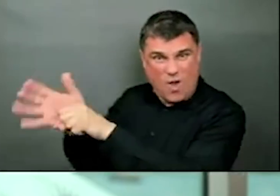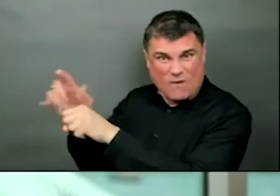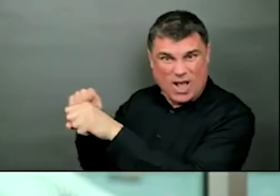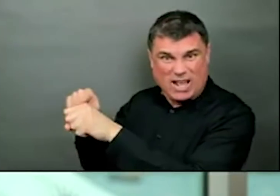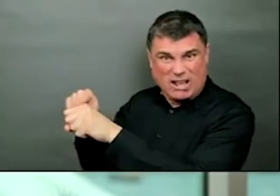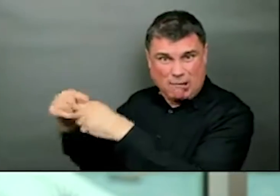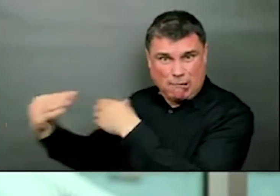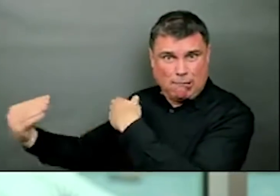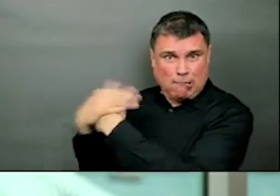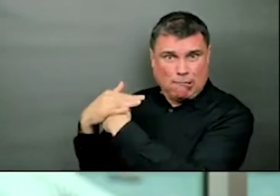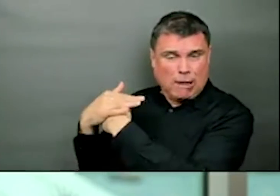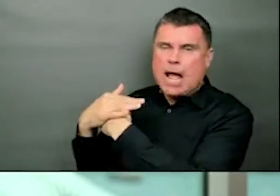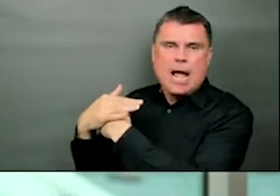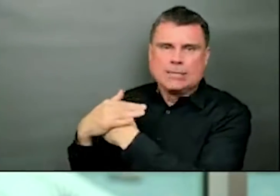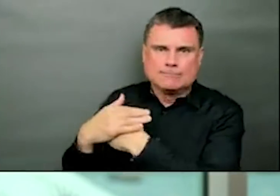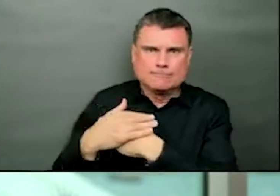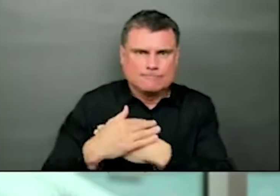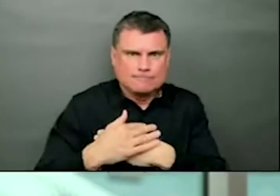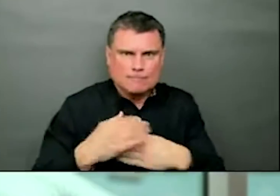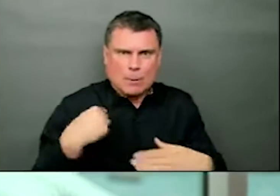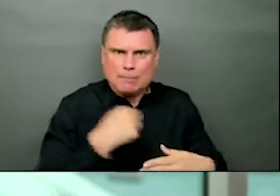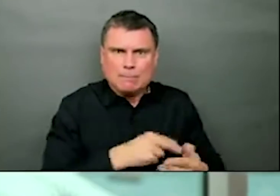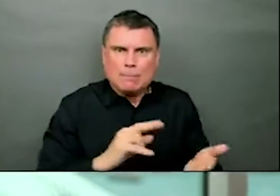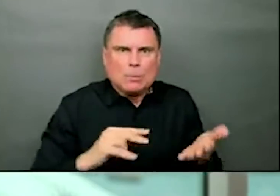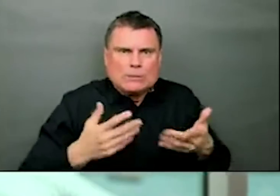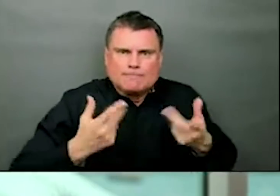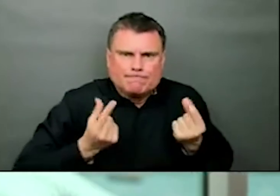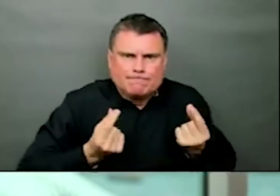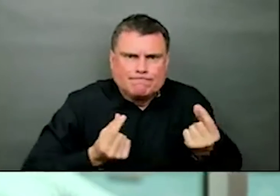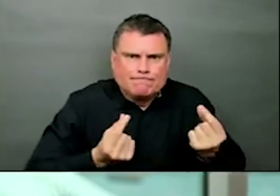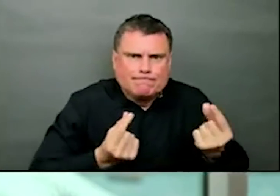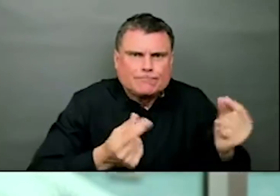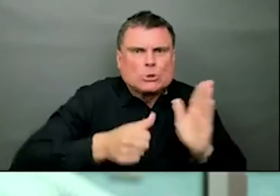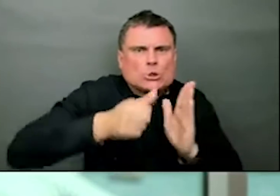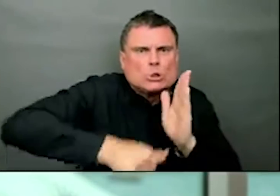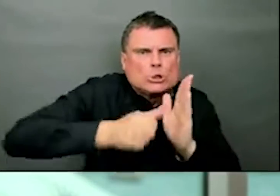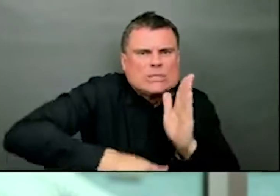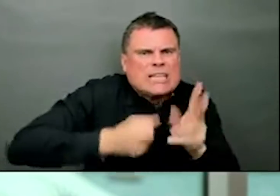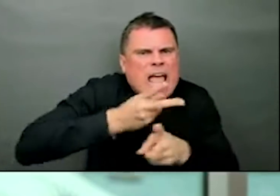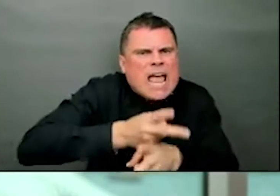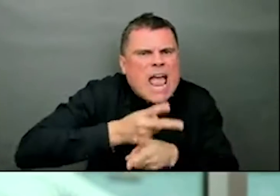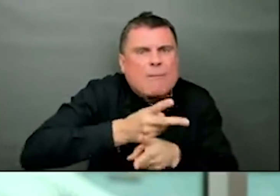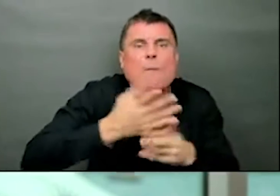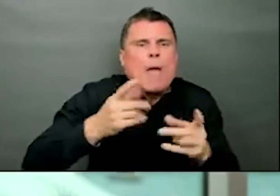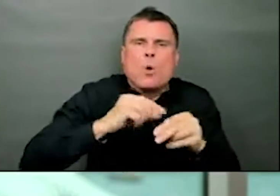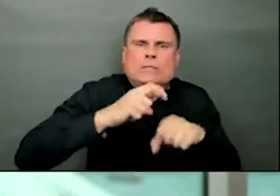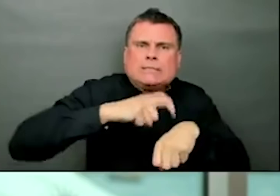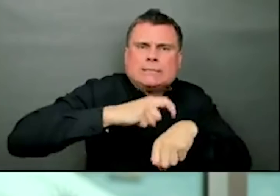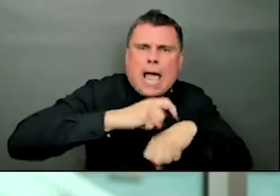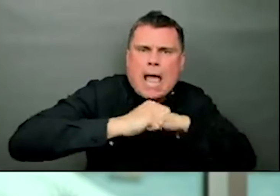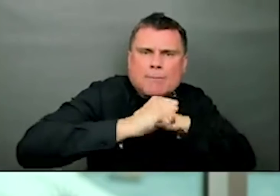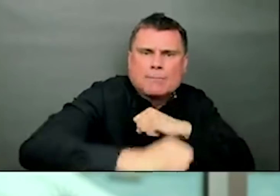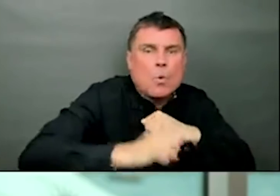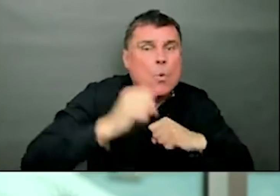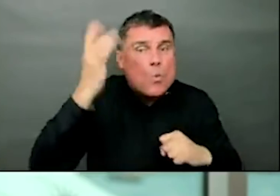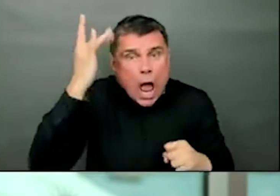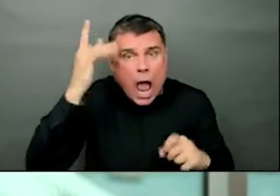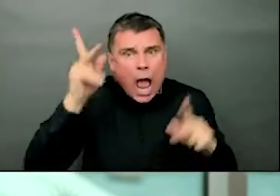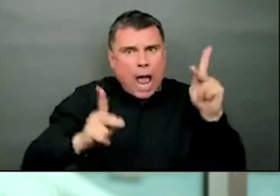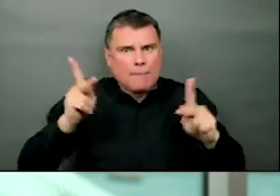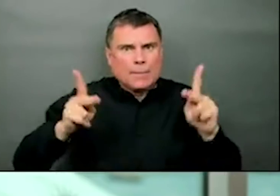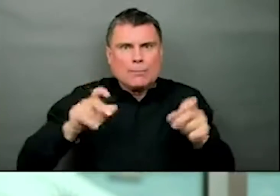precautions do cause individual surgeries to take longer. It shows the commitment of healthcare workers from